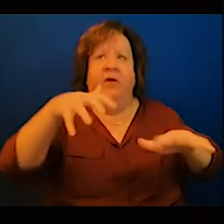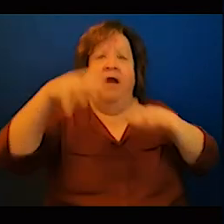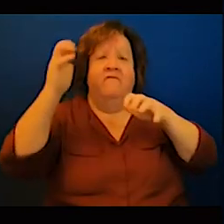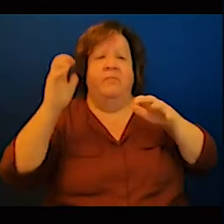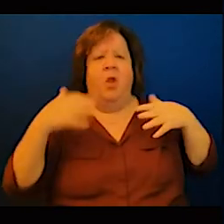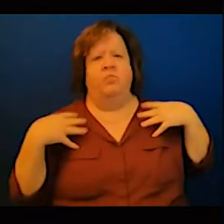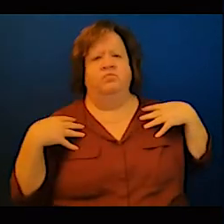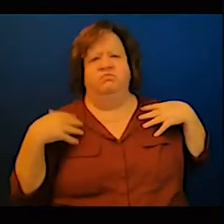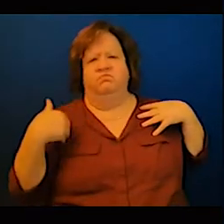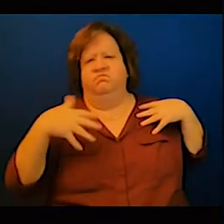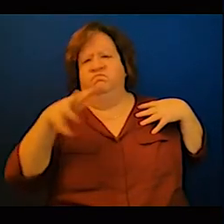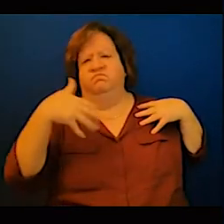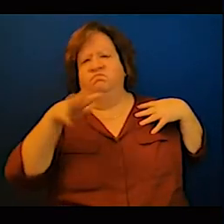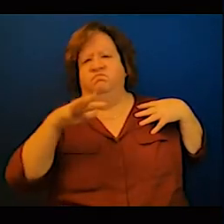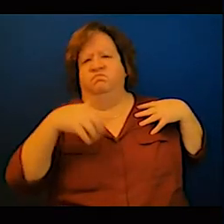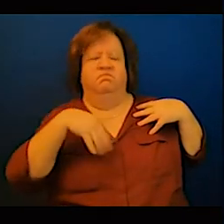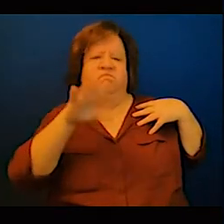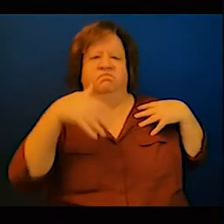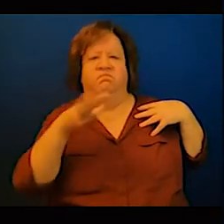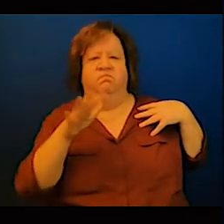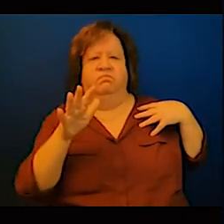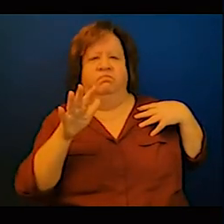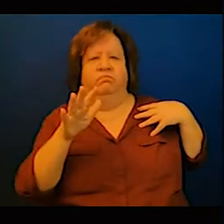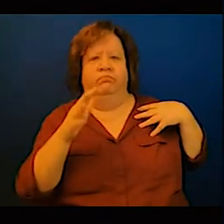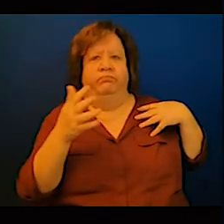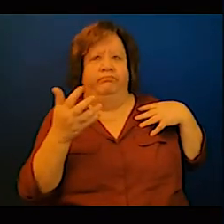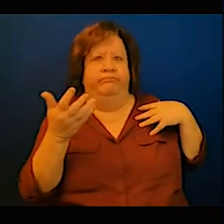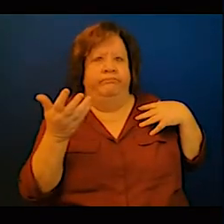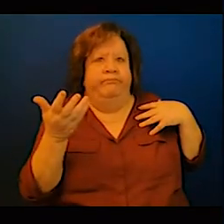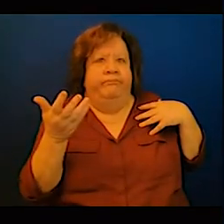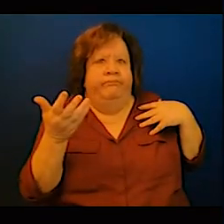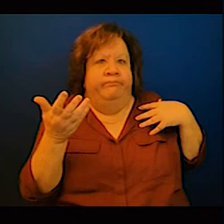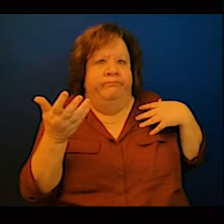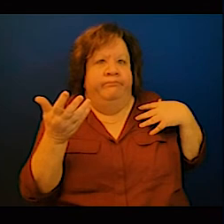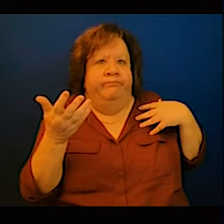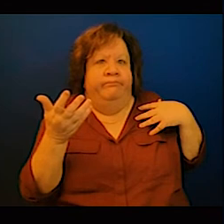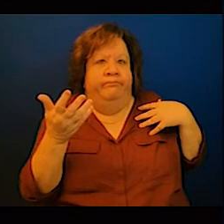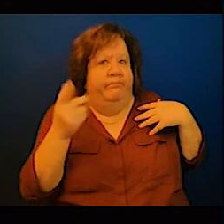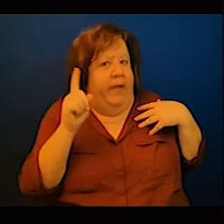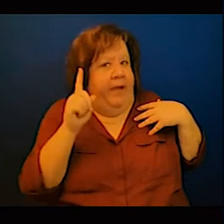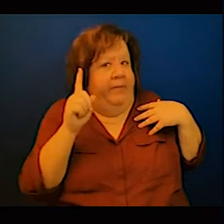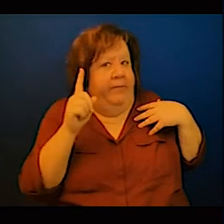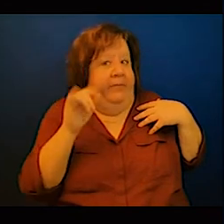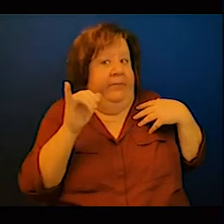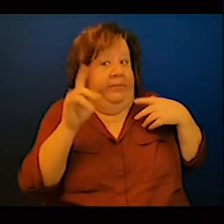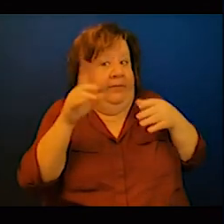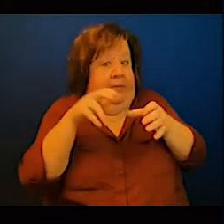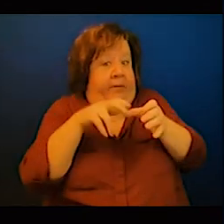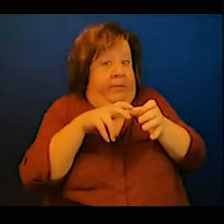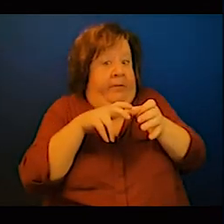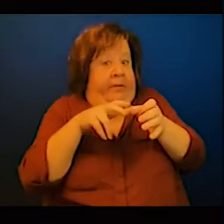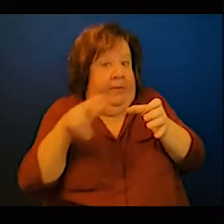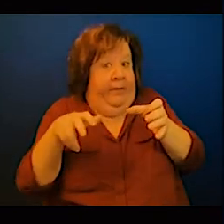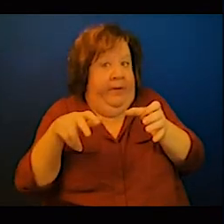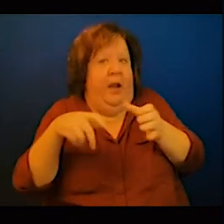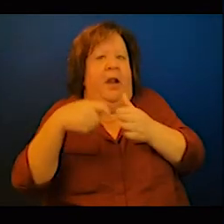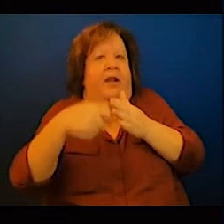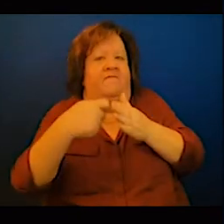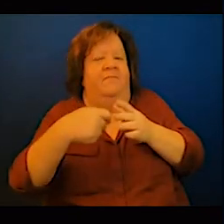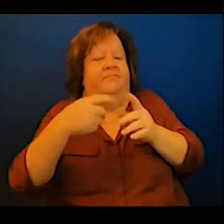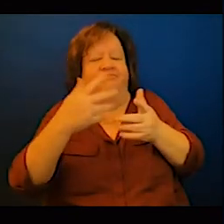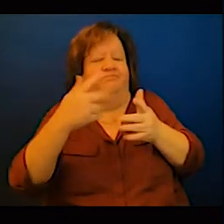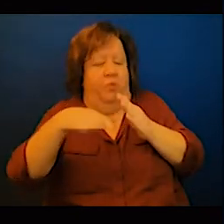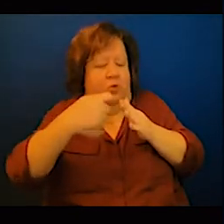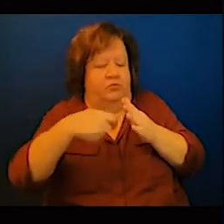and they can do that for every seven years until 21 year the time duration to fund